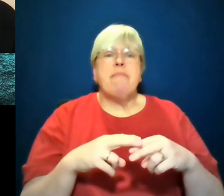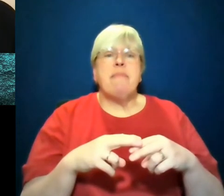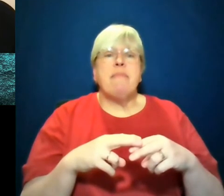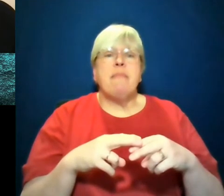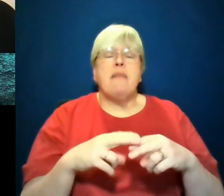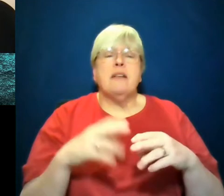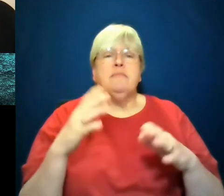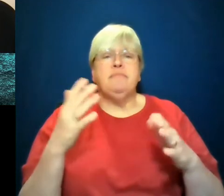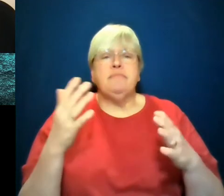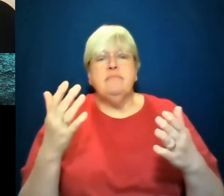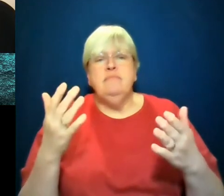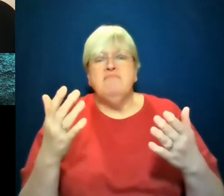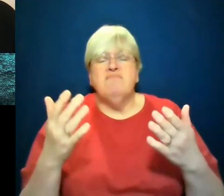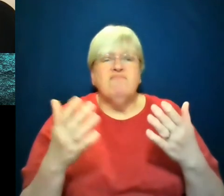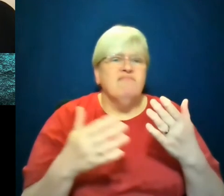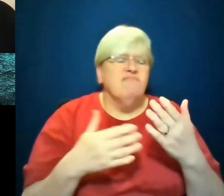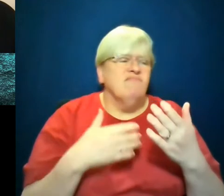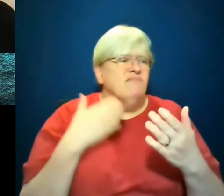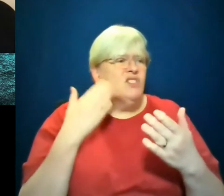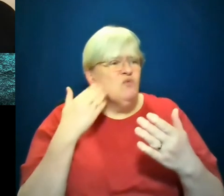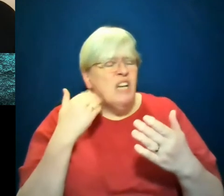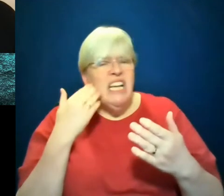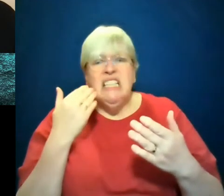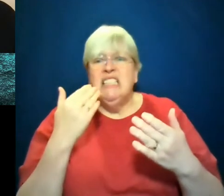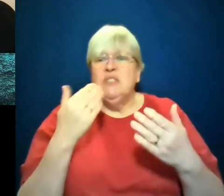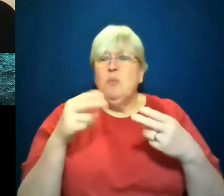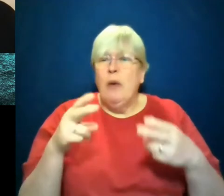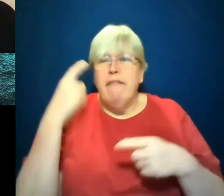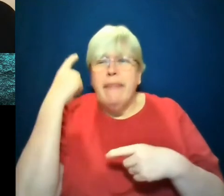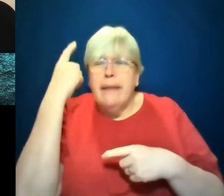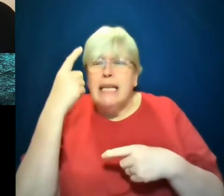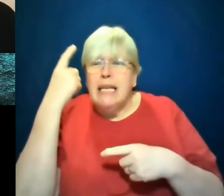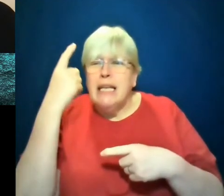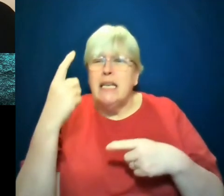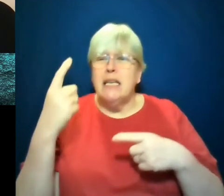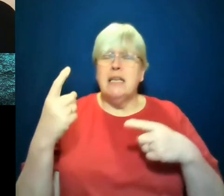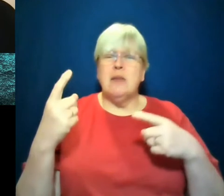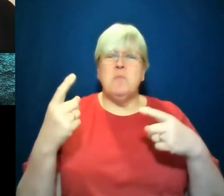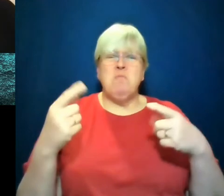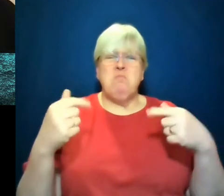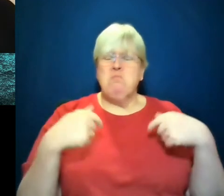race and this kind of particular way of thinking and kind of a, for me,